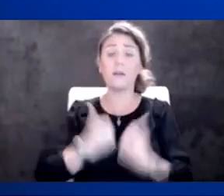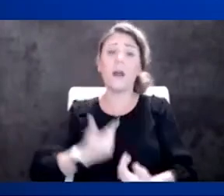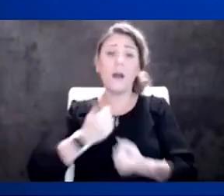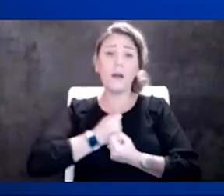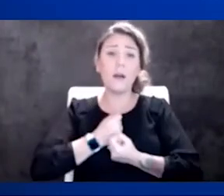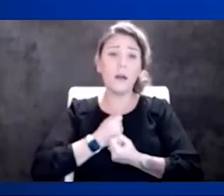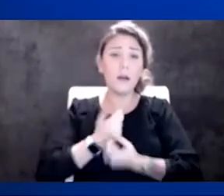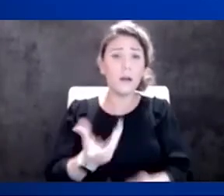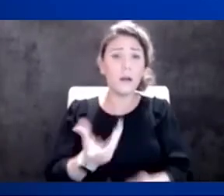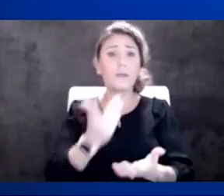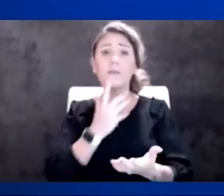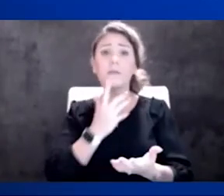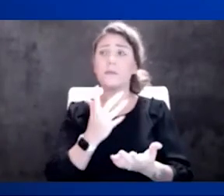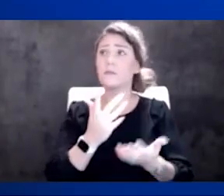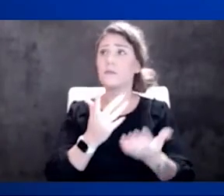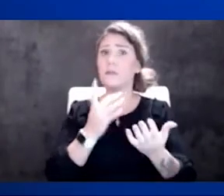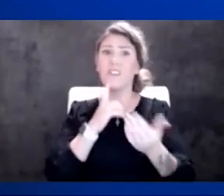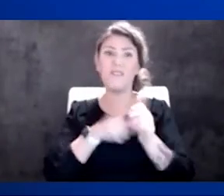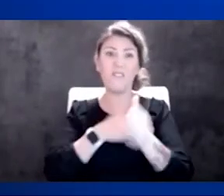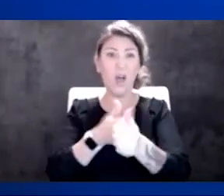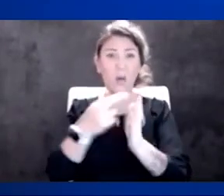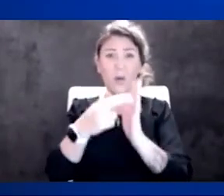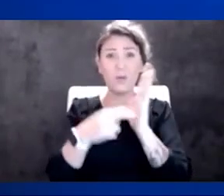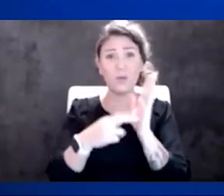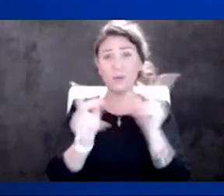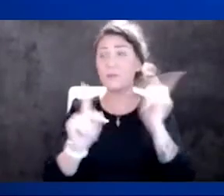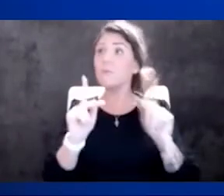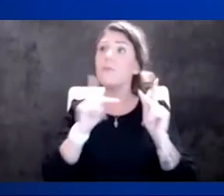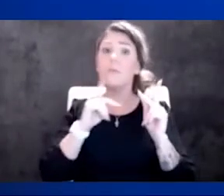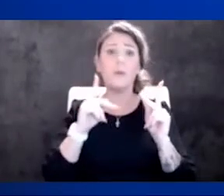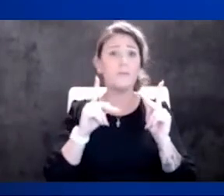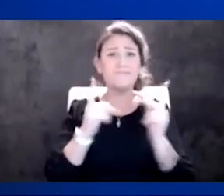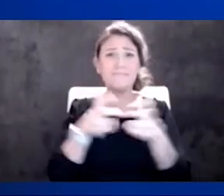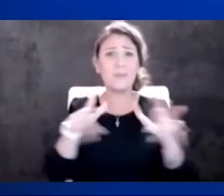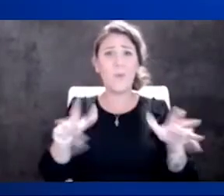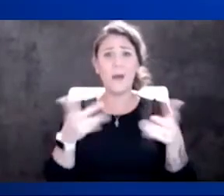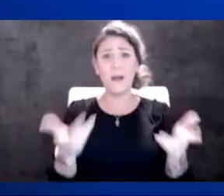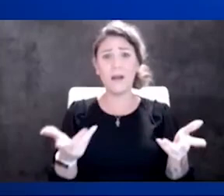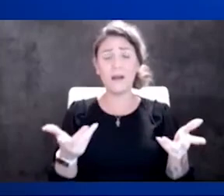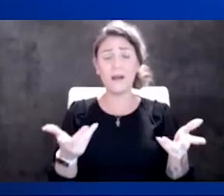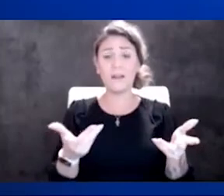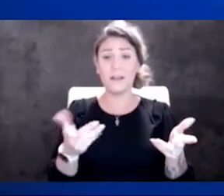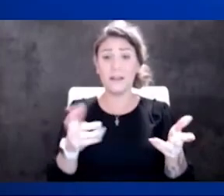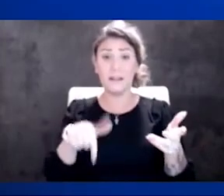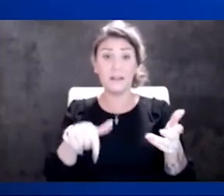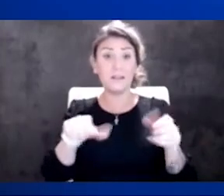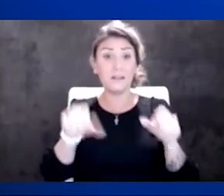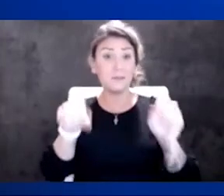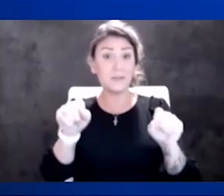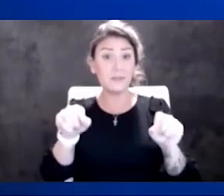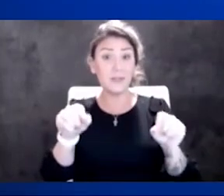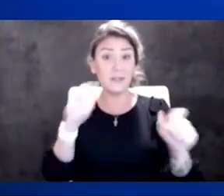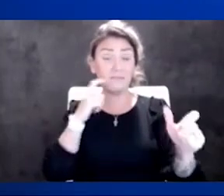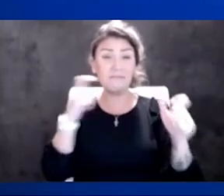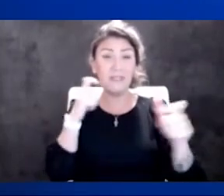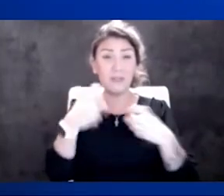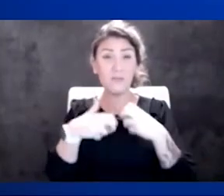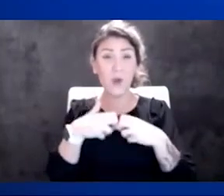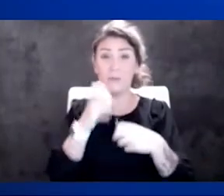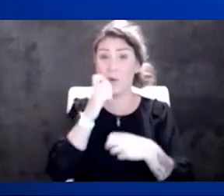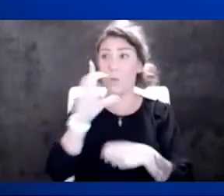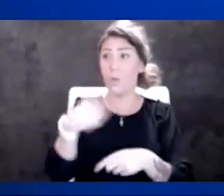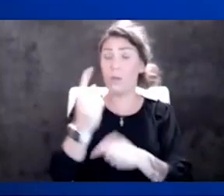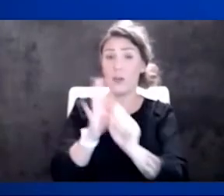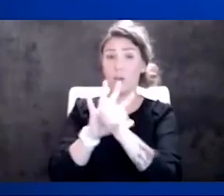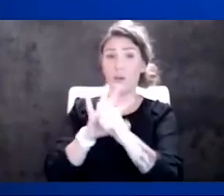darn tired of following the rules, and I think this has the potential to cause the greatest problem, and not just for COVID, but for all the